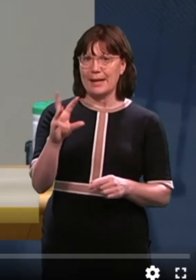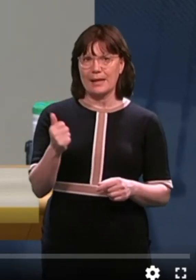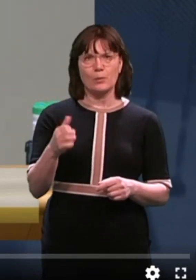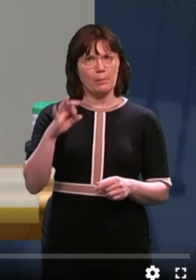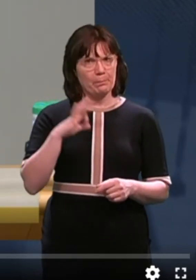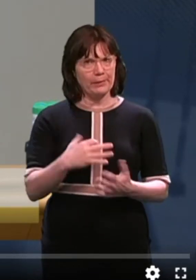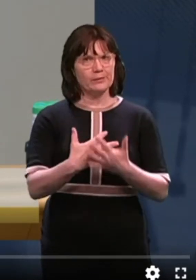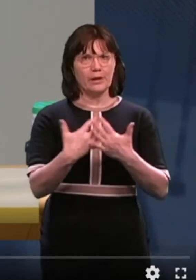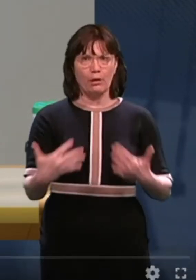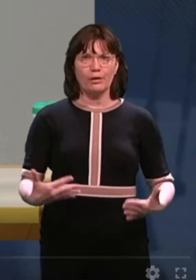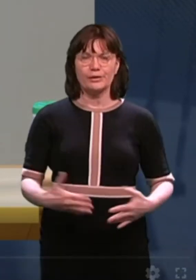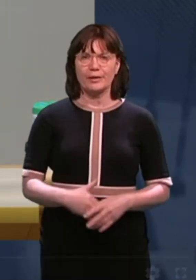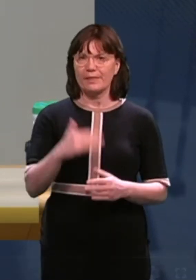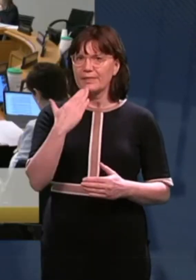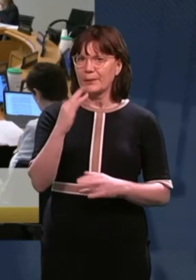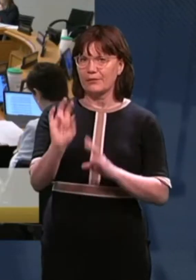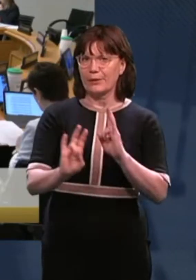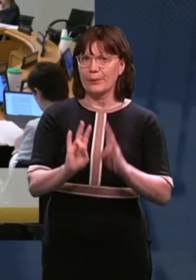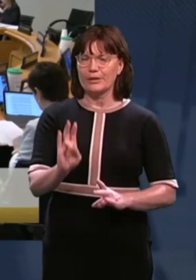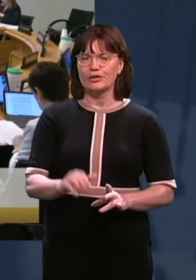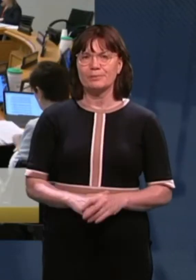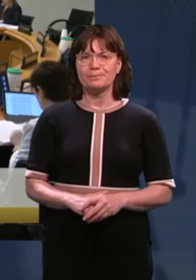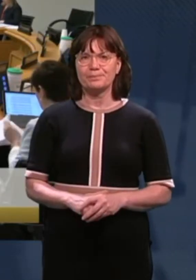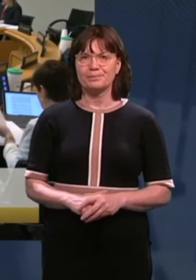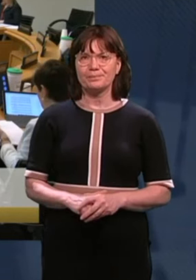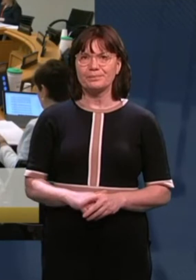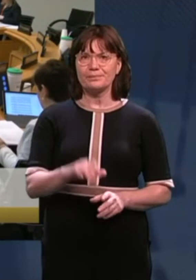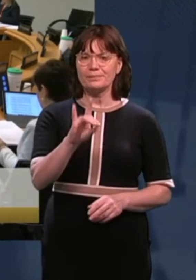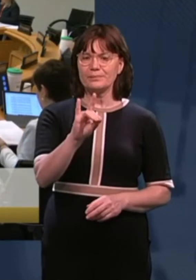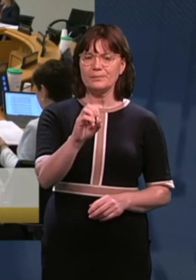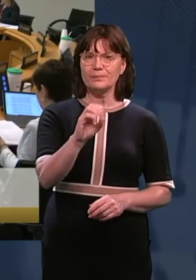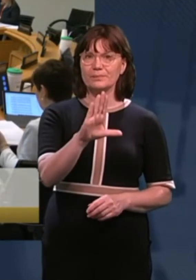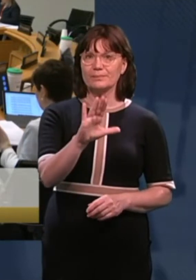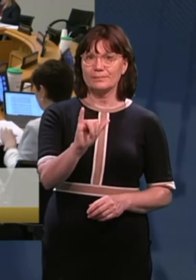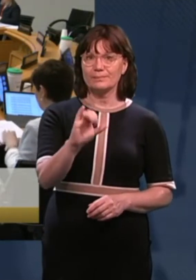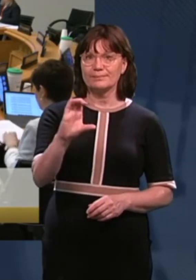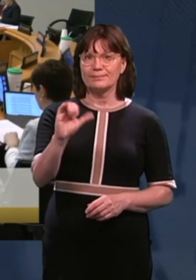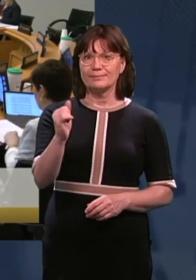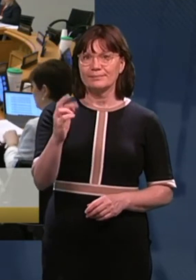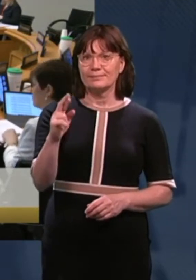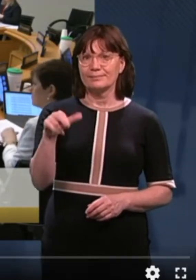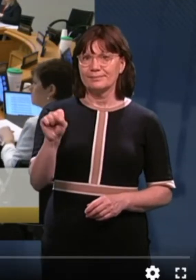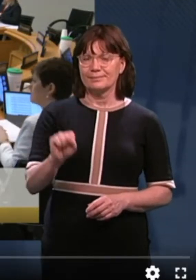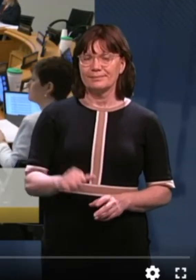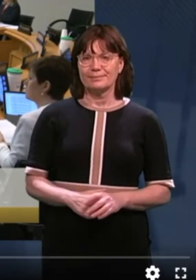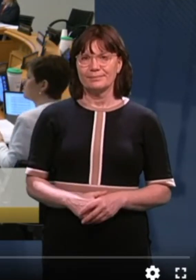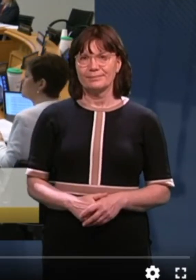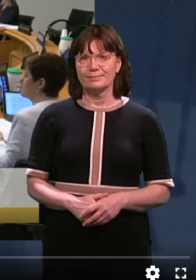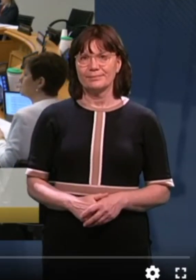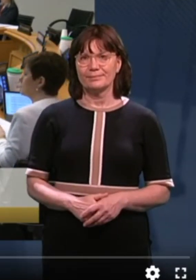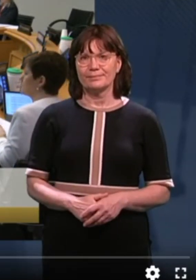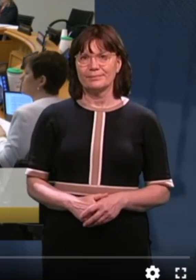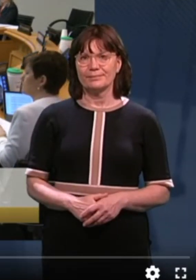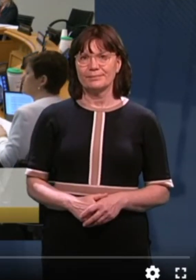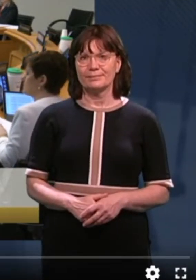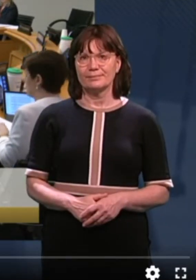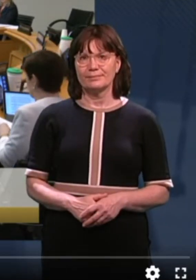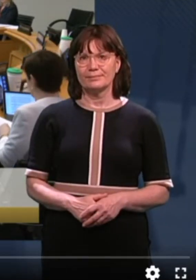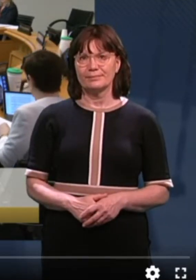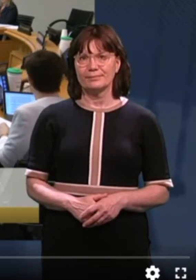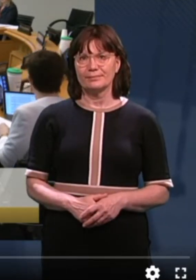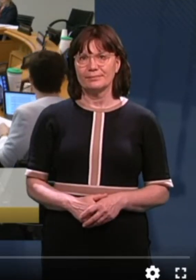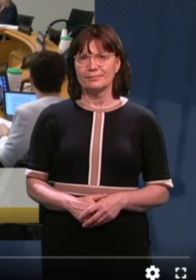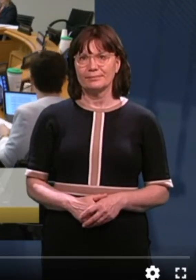Thank you. Holly Cairns. Thank you Chair. First of thank you Minister for coming into the committee today. think